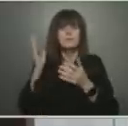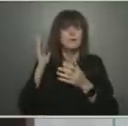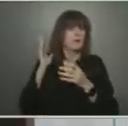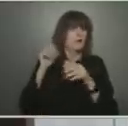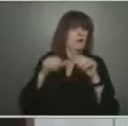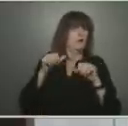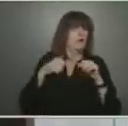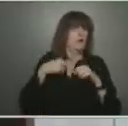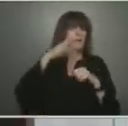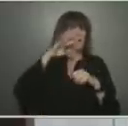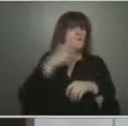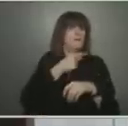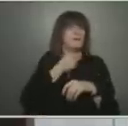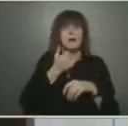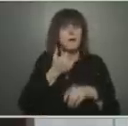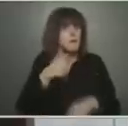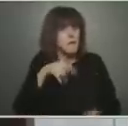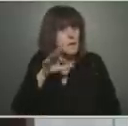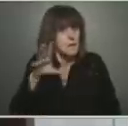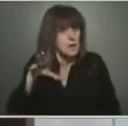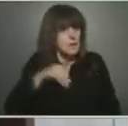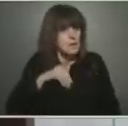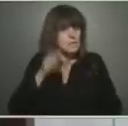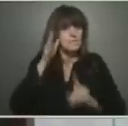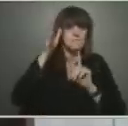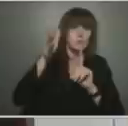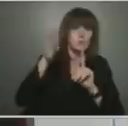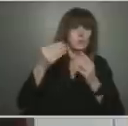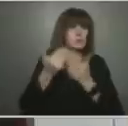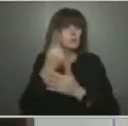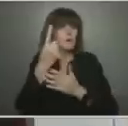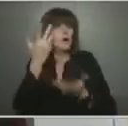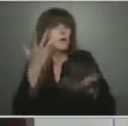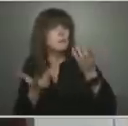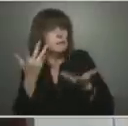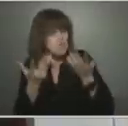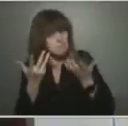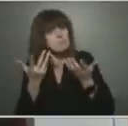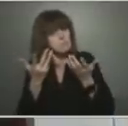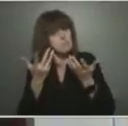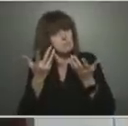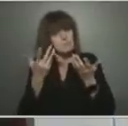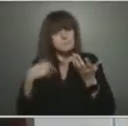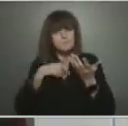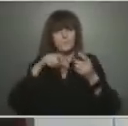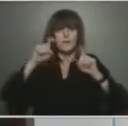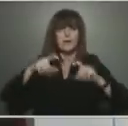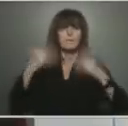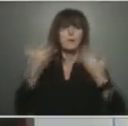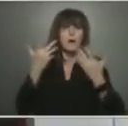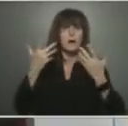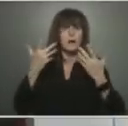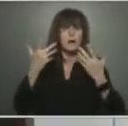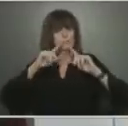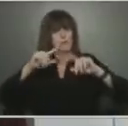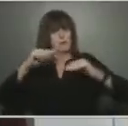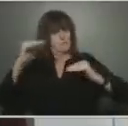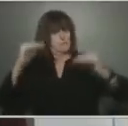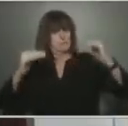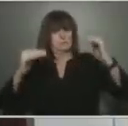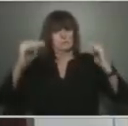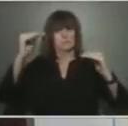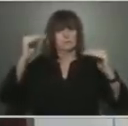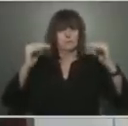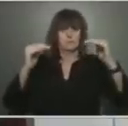a balanced and proportionate response to this virus. And we have to look at the mental,